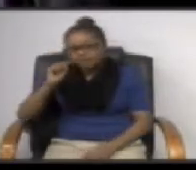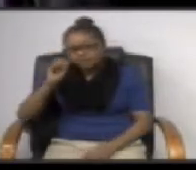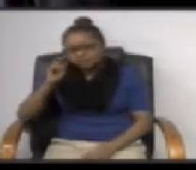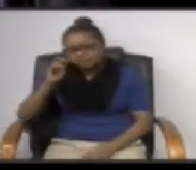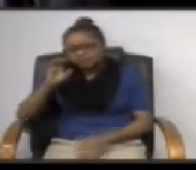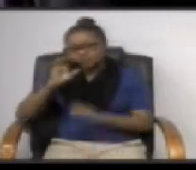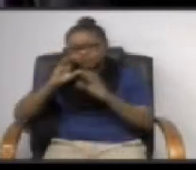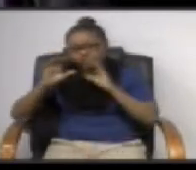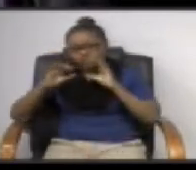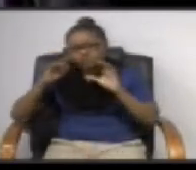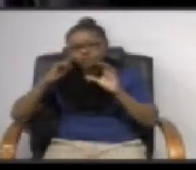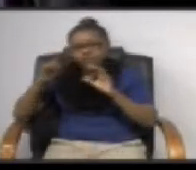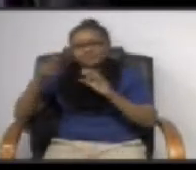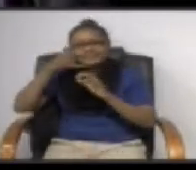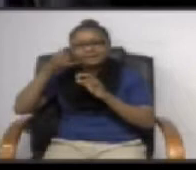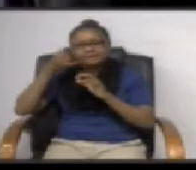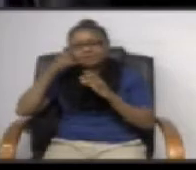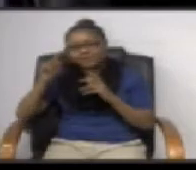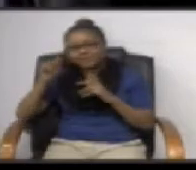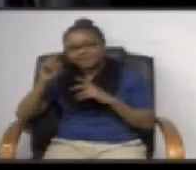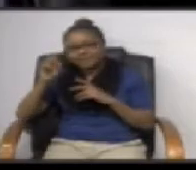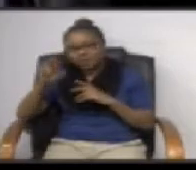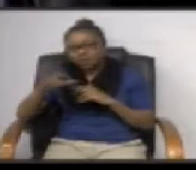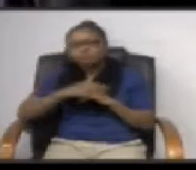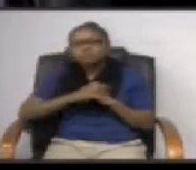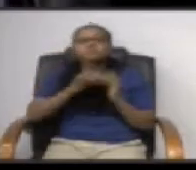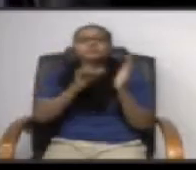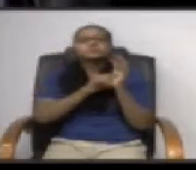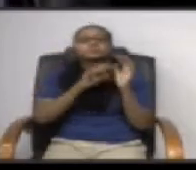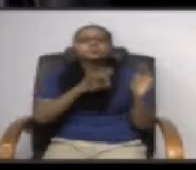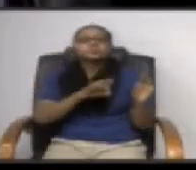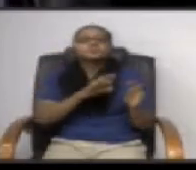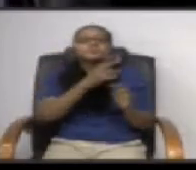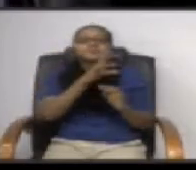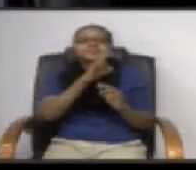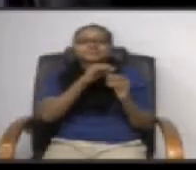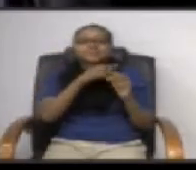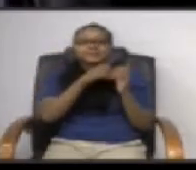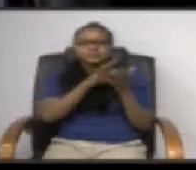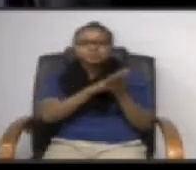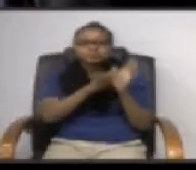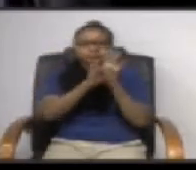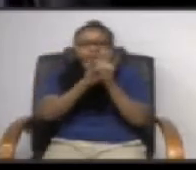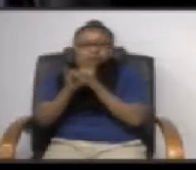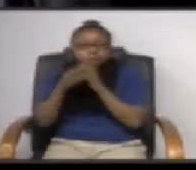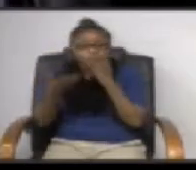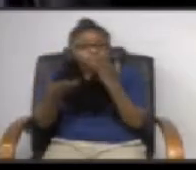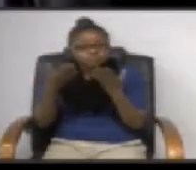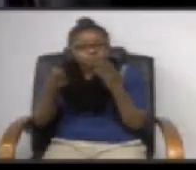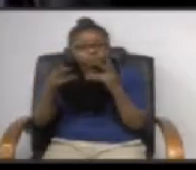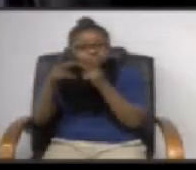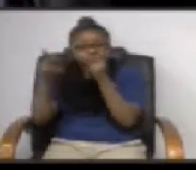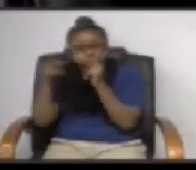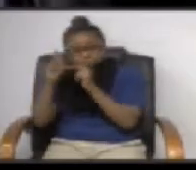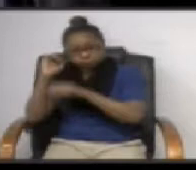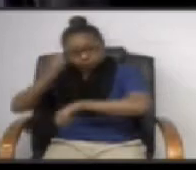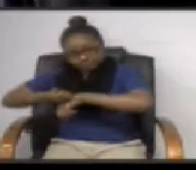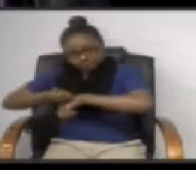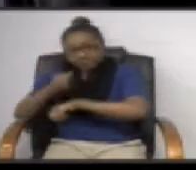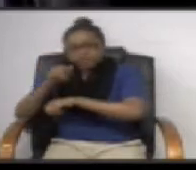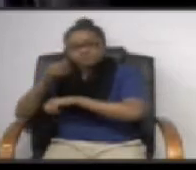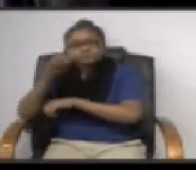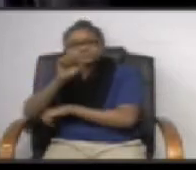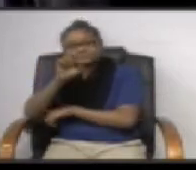location of cell phone towers according to news reports over 70 schools have been identified as potential sites including